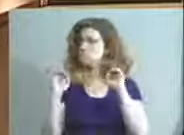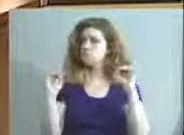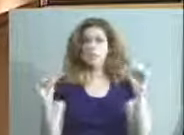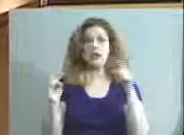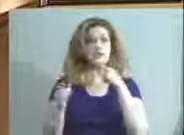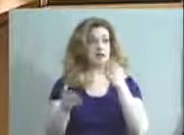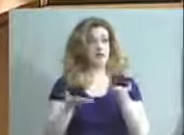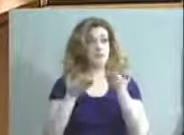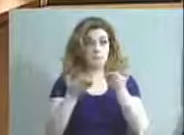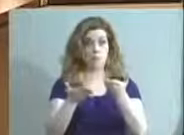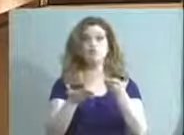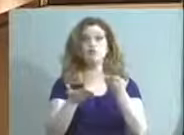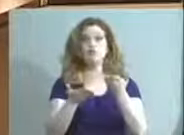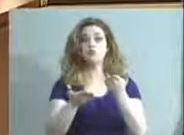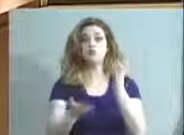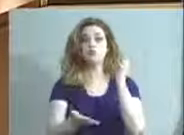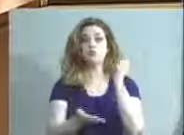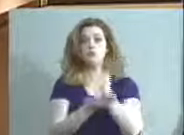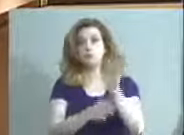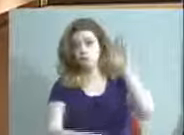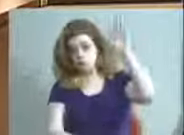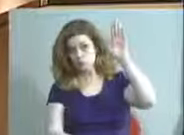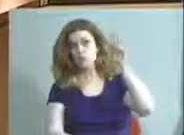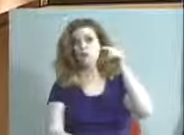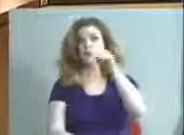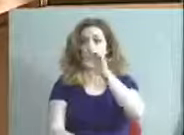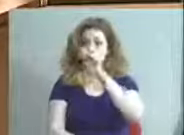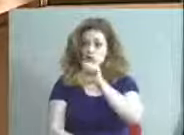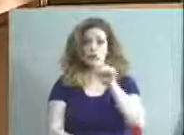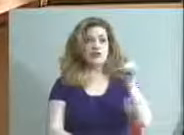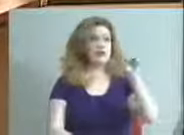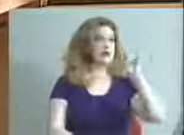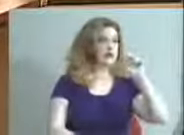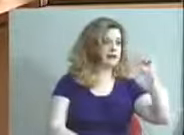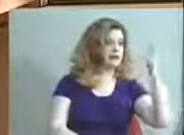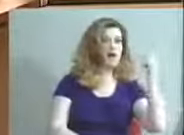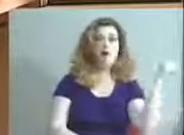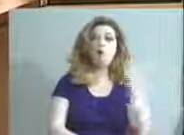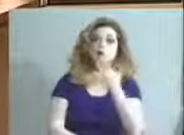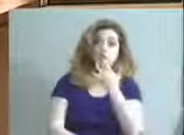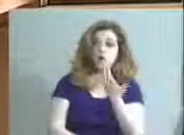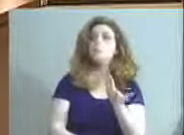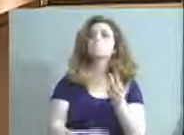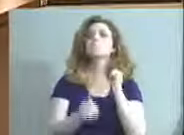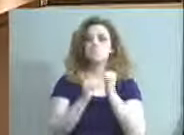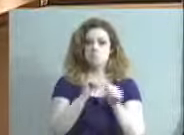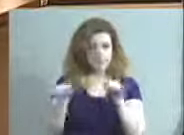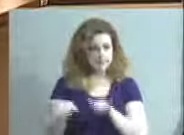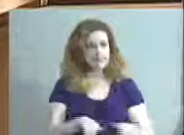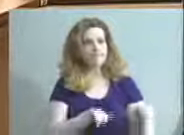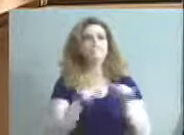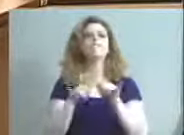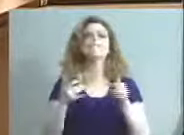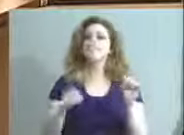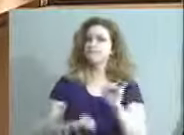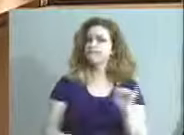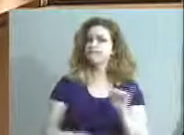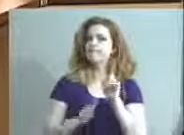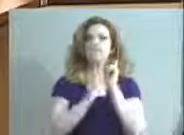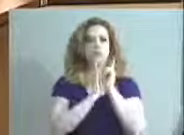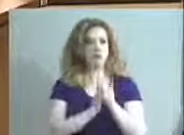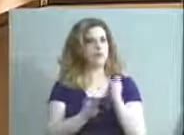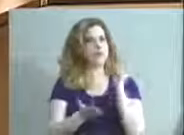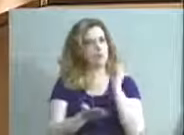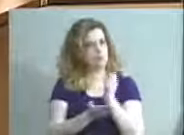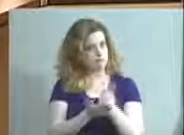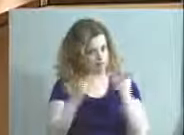to approve them? Okay, Chris moves, is there a second? Diane seconds, all in favor? Okay, that passes also unanimously, so the minutes are